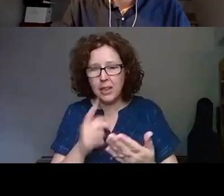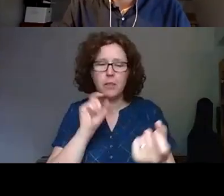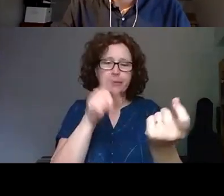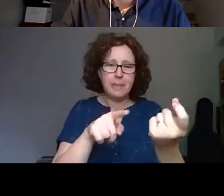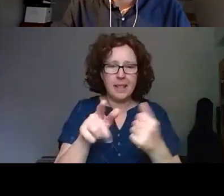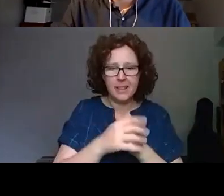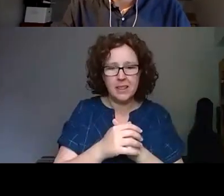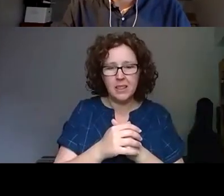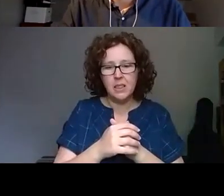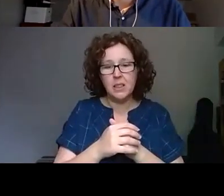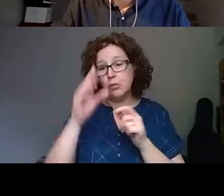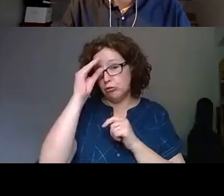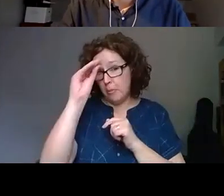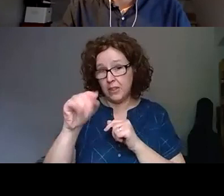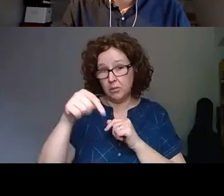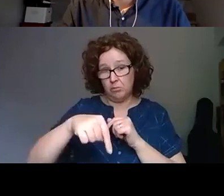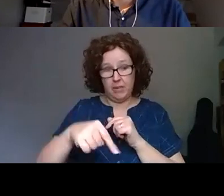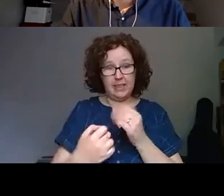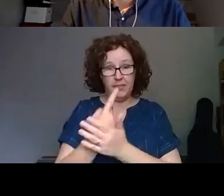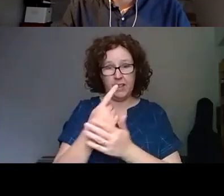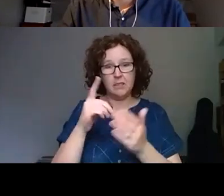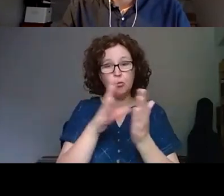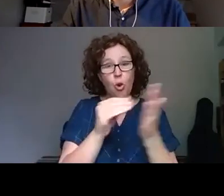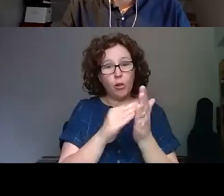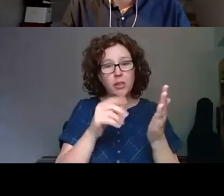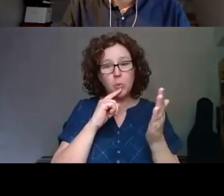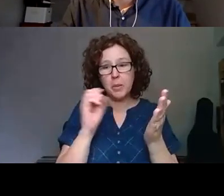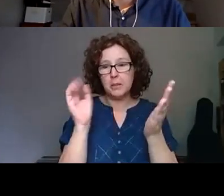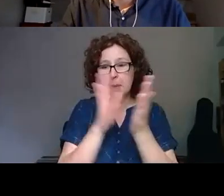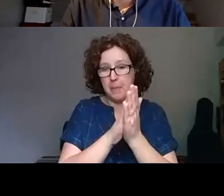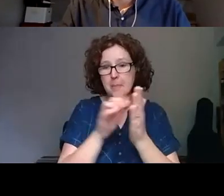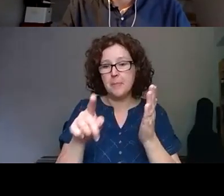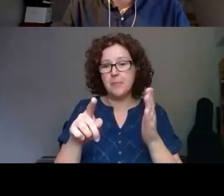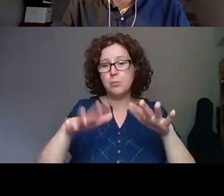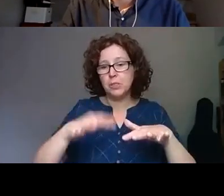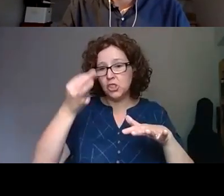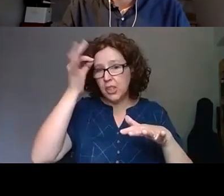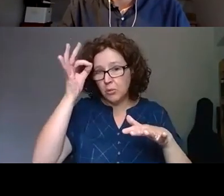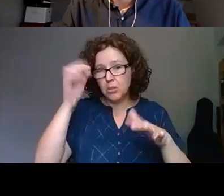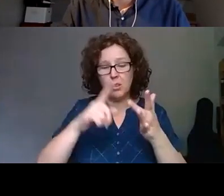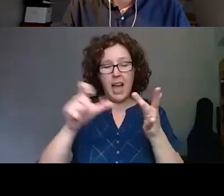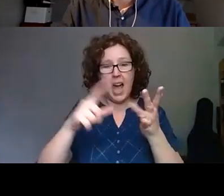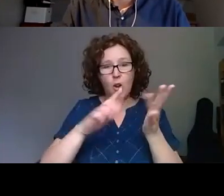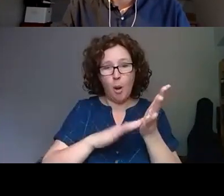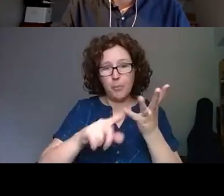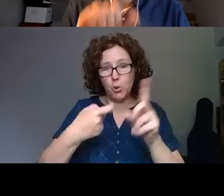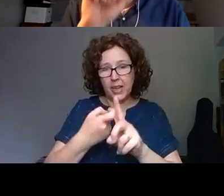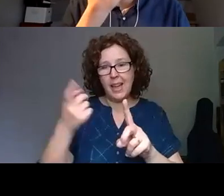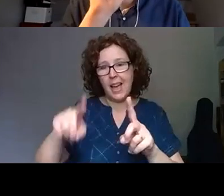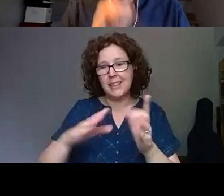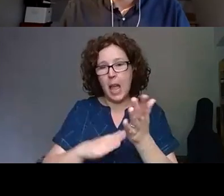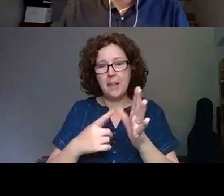And as a reminder, this event recording will be available on British Council, ICOM UK and MA websites,